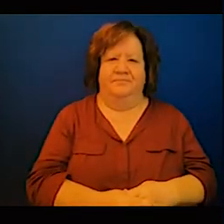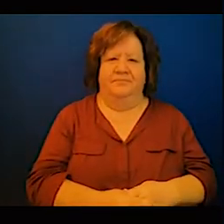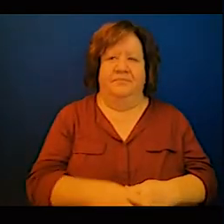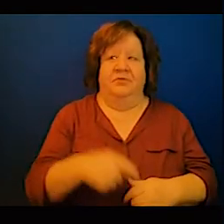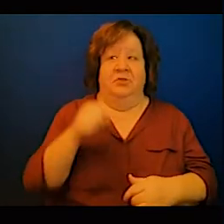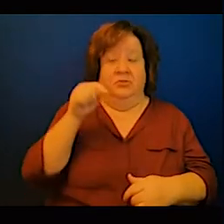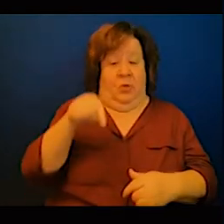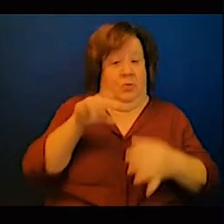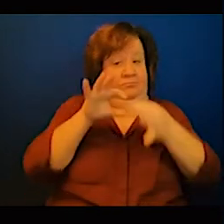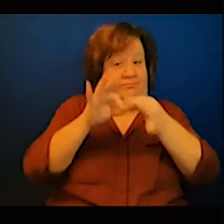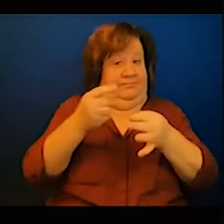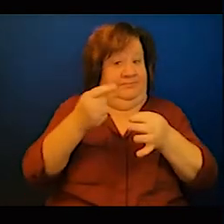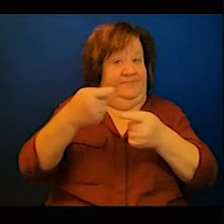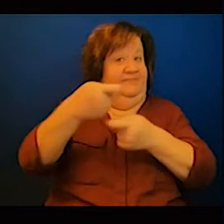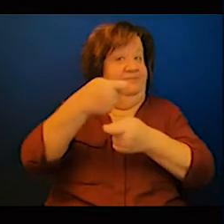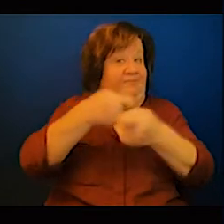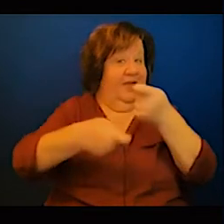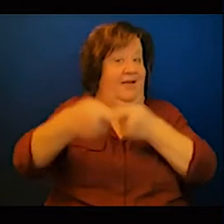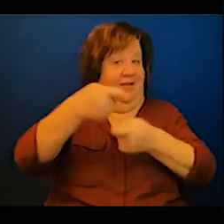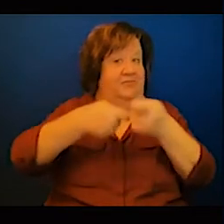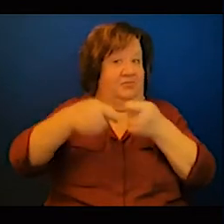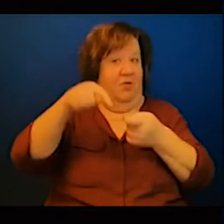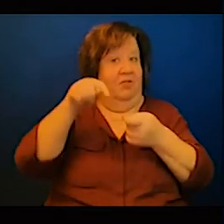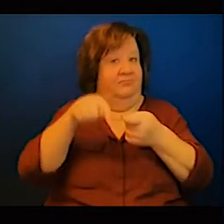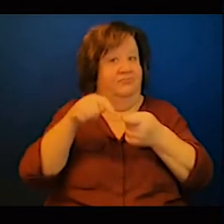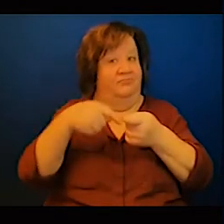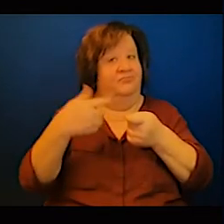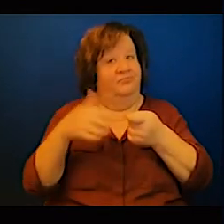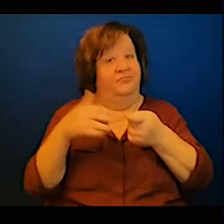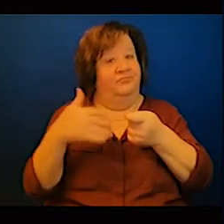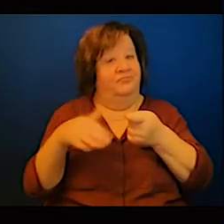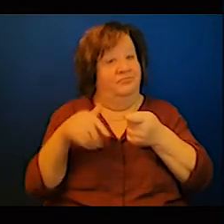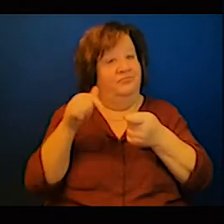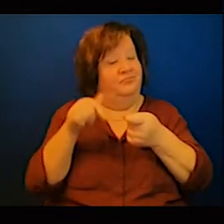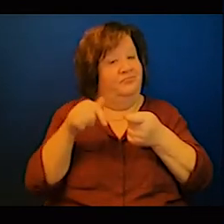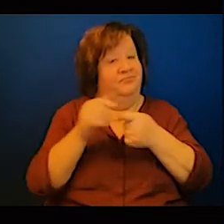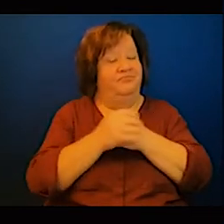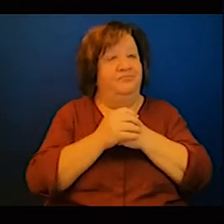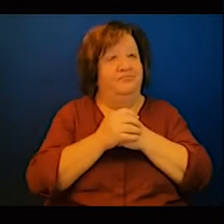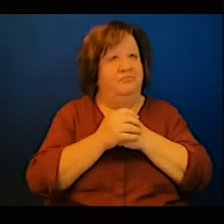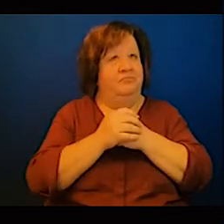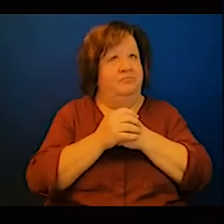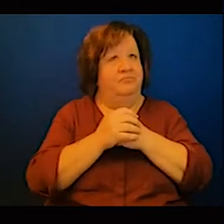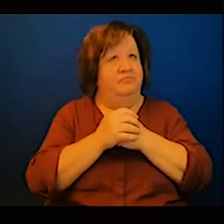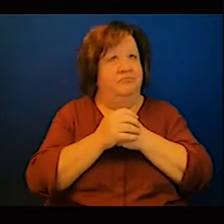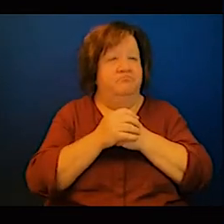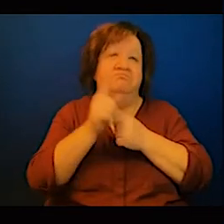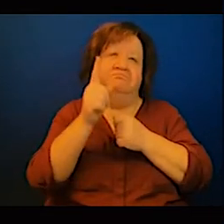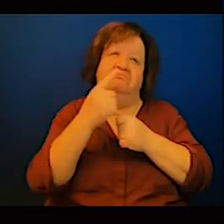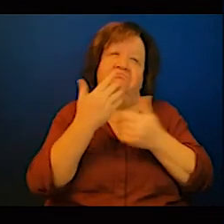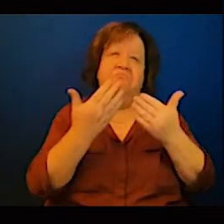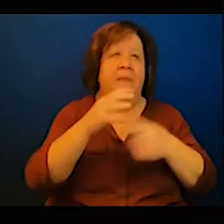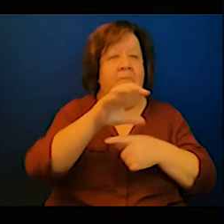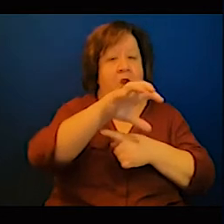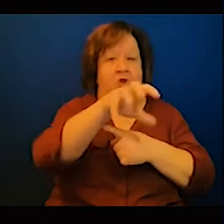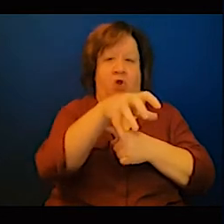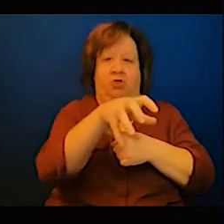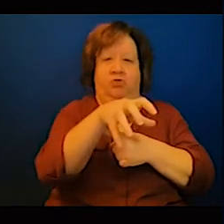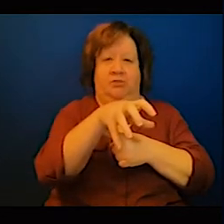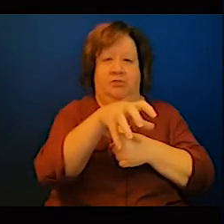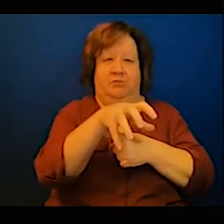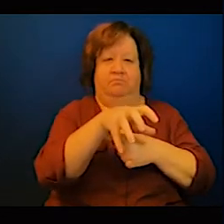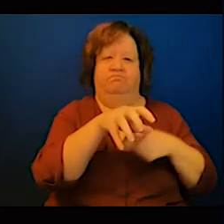putting a lot of money in the world bank and so so forth say okay assist Africa if they go